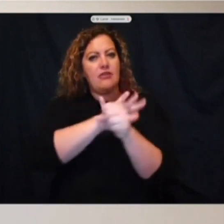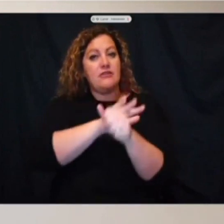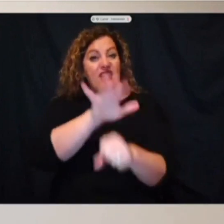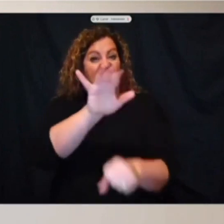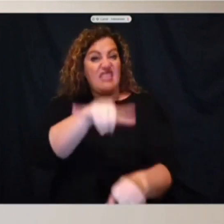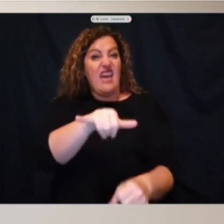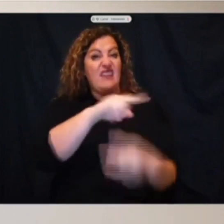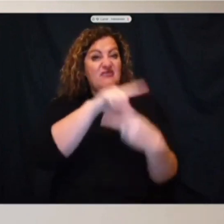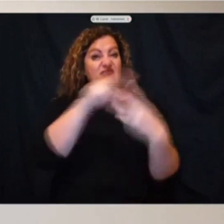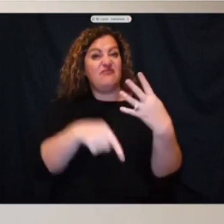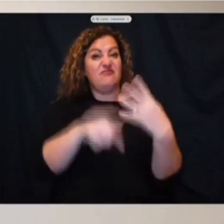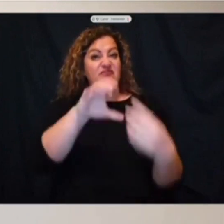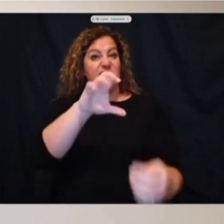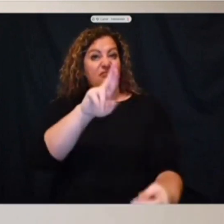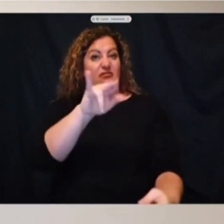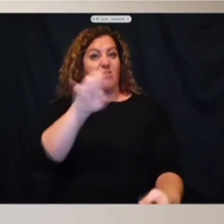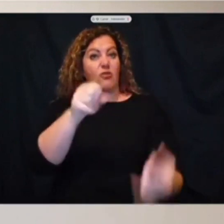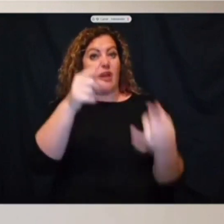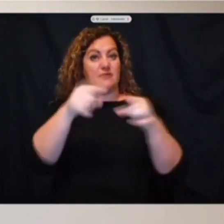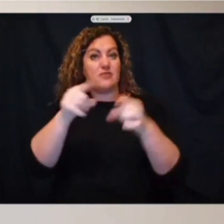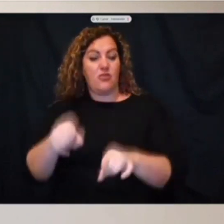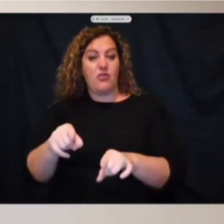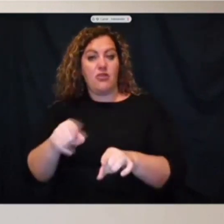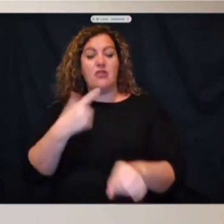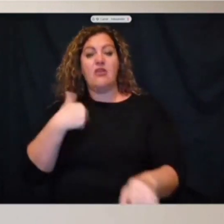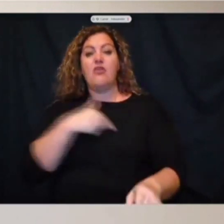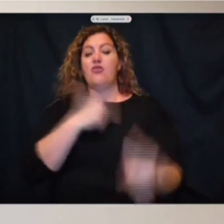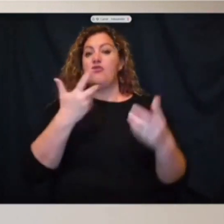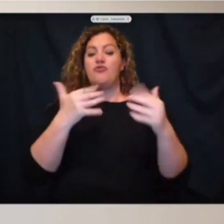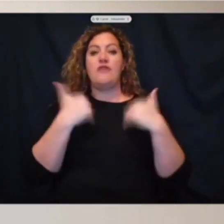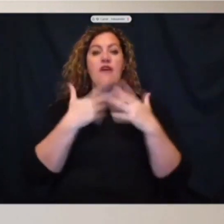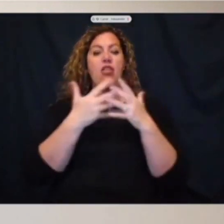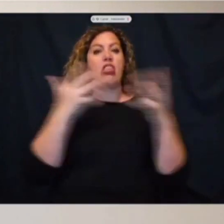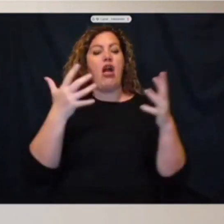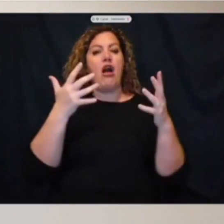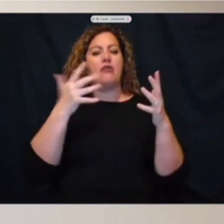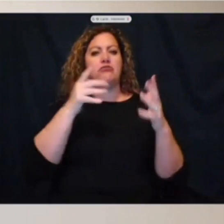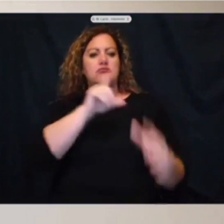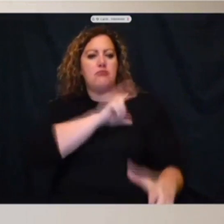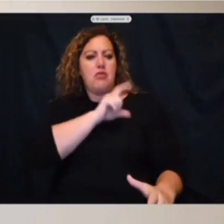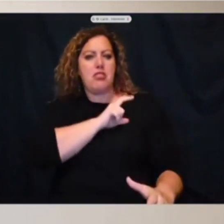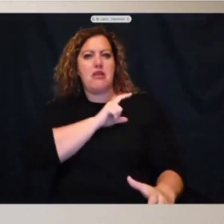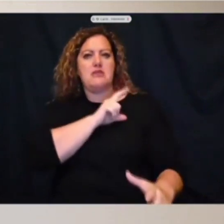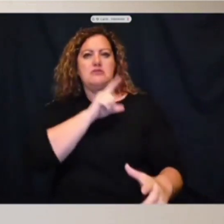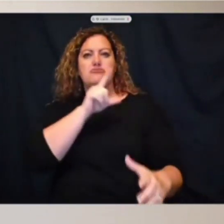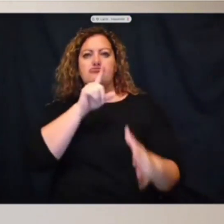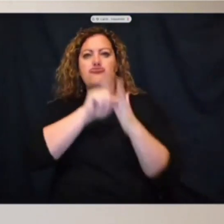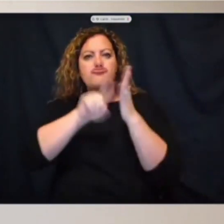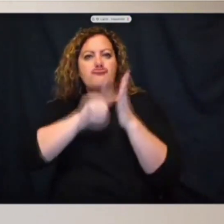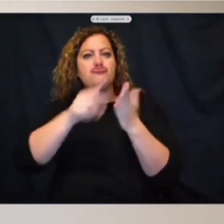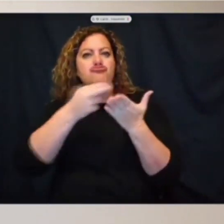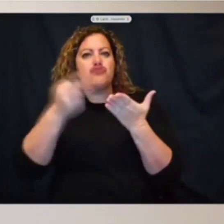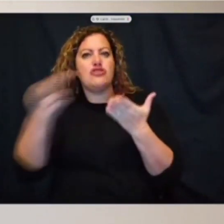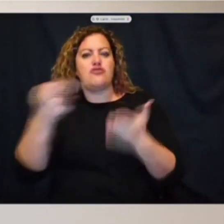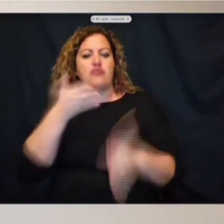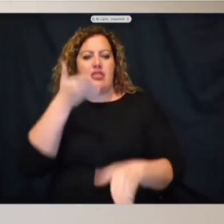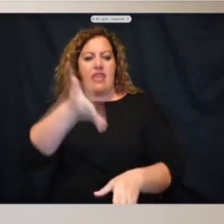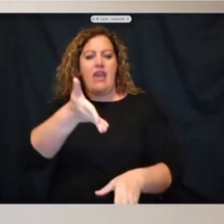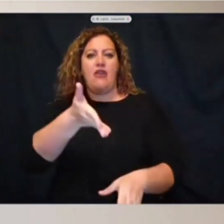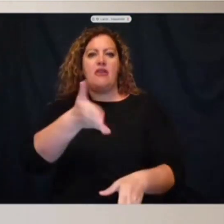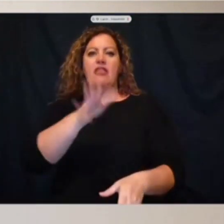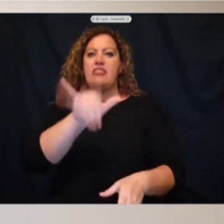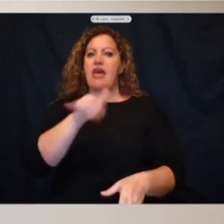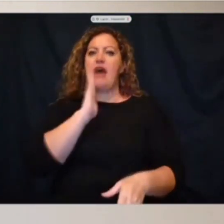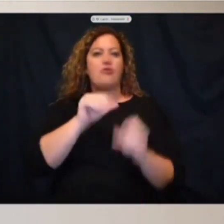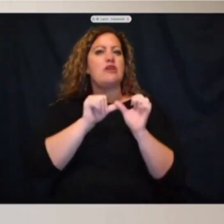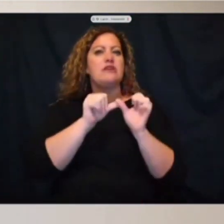are occurring. We had significant resources on the ground last night, and that will continue throughout Freedom Division, but especially in